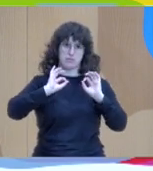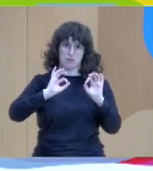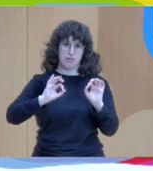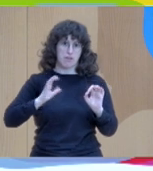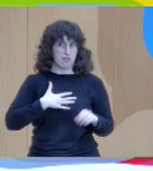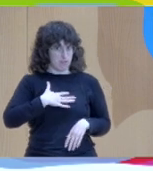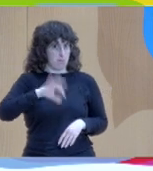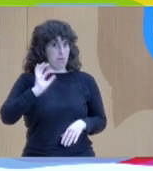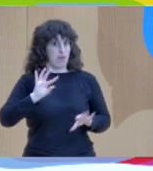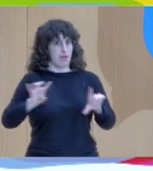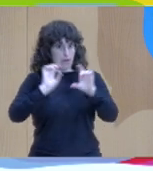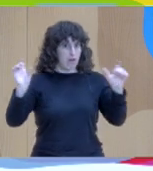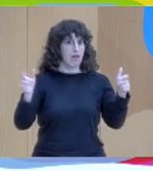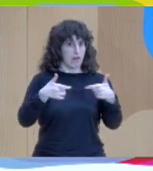cases?